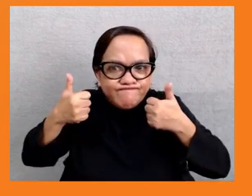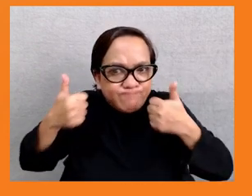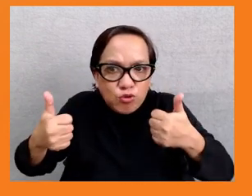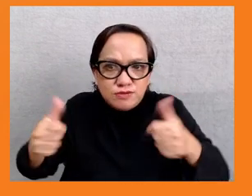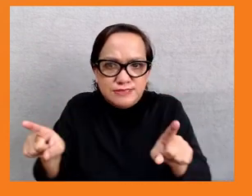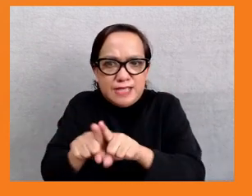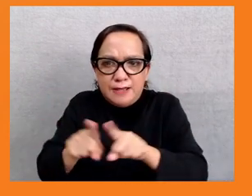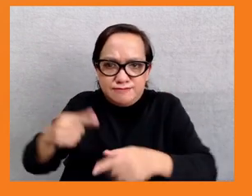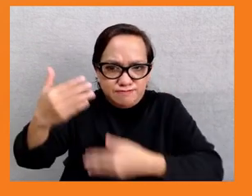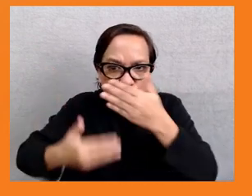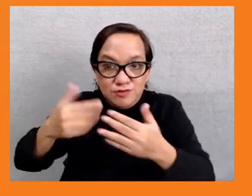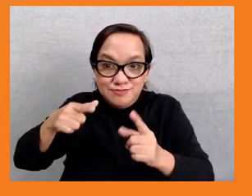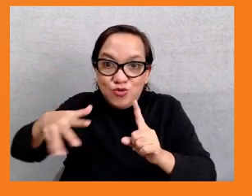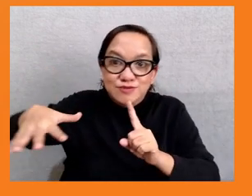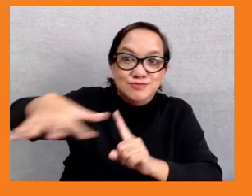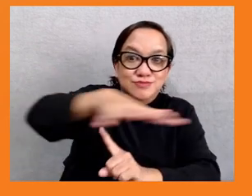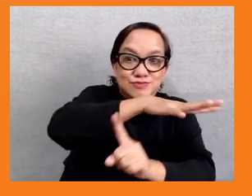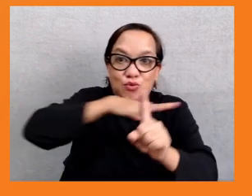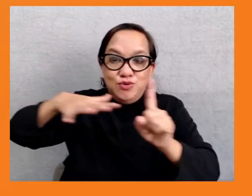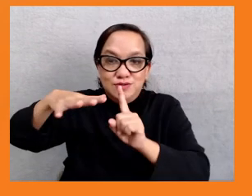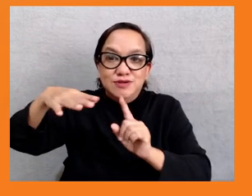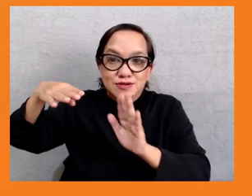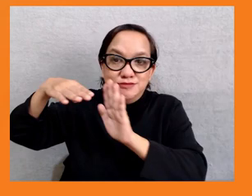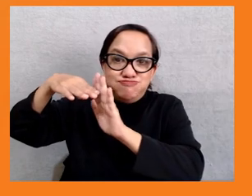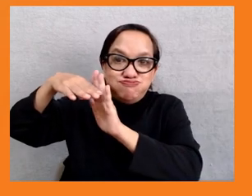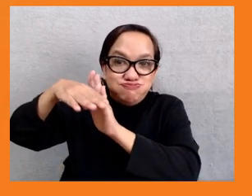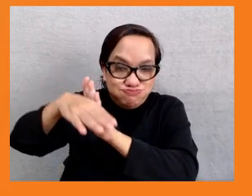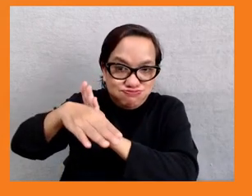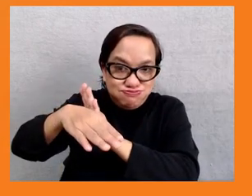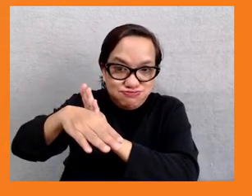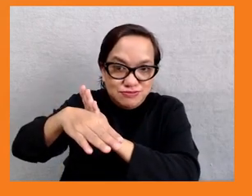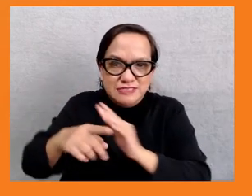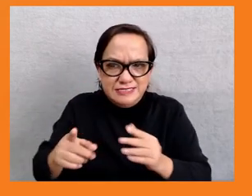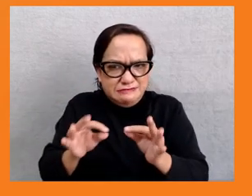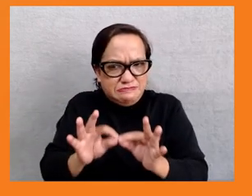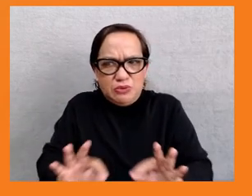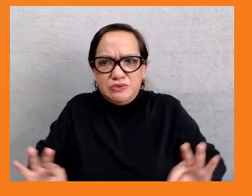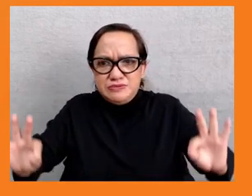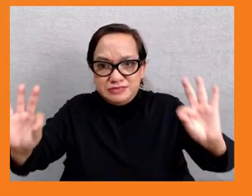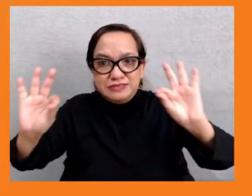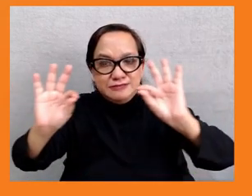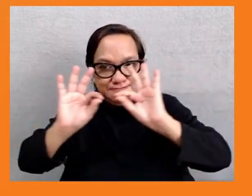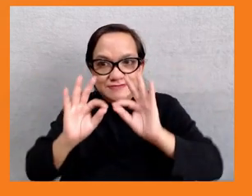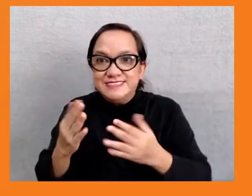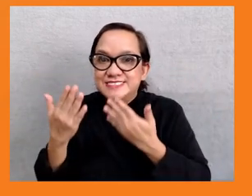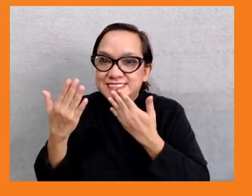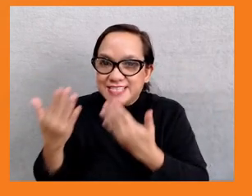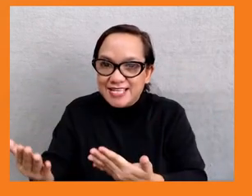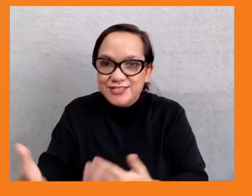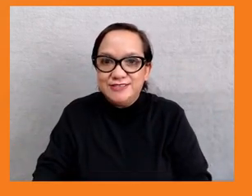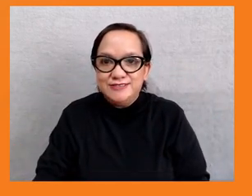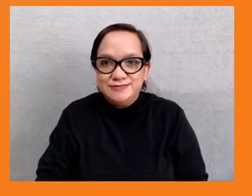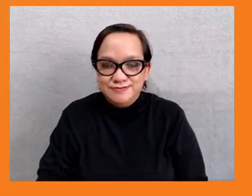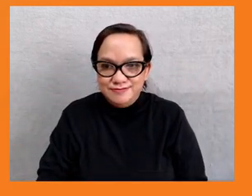Those would be the two things that I would say. Thank you. Thank you. So would you like to comment on this?